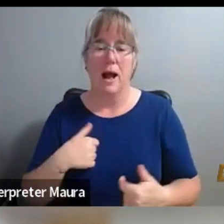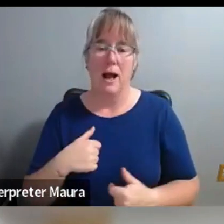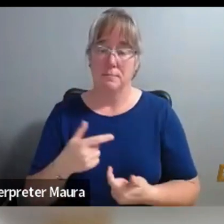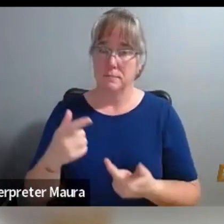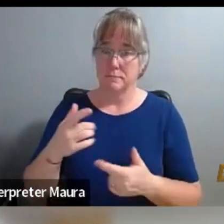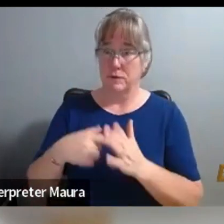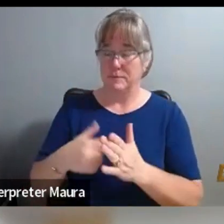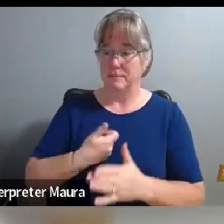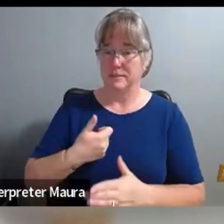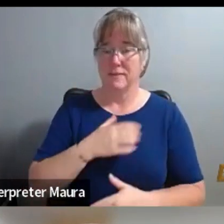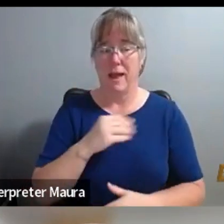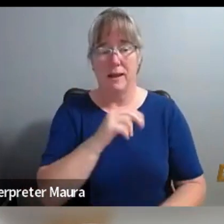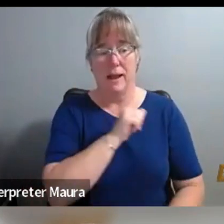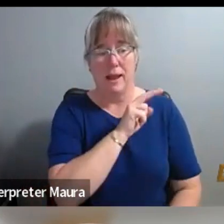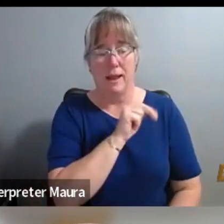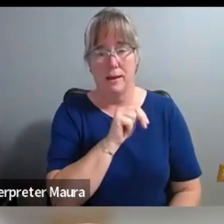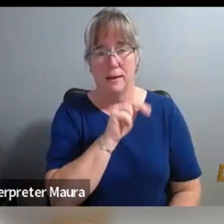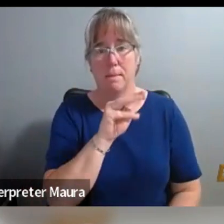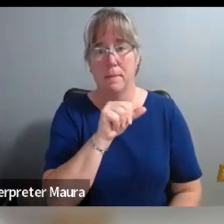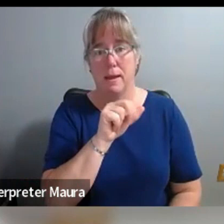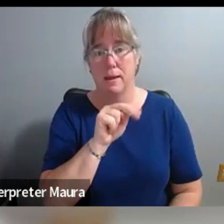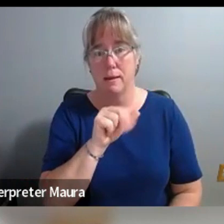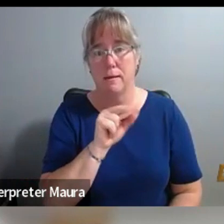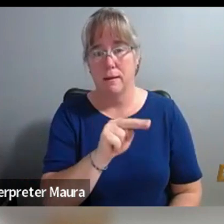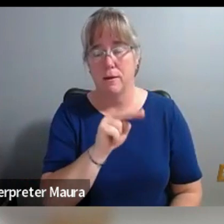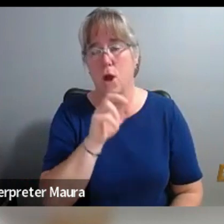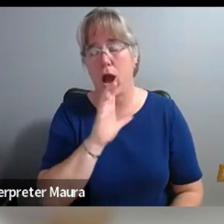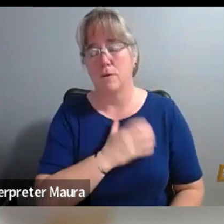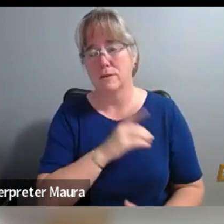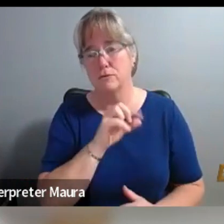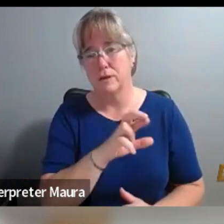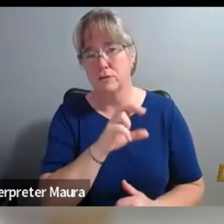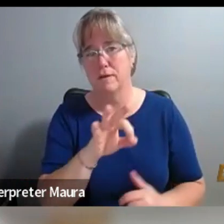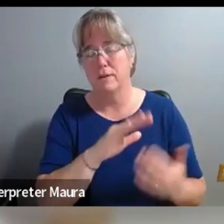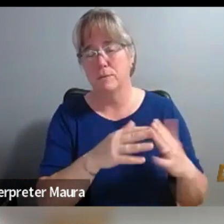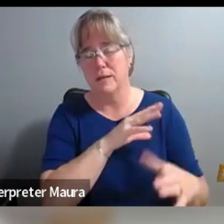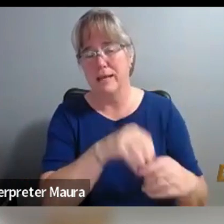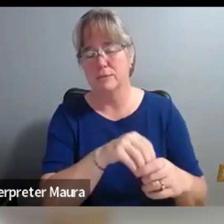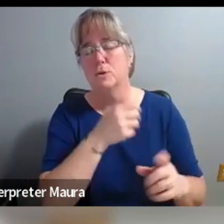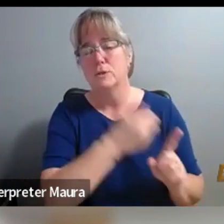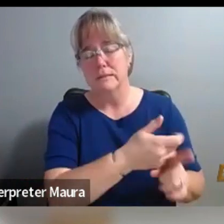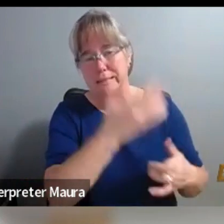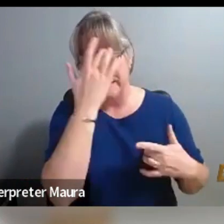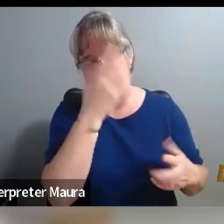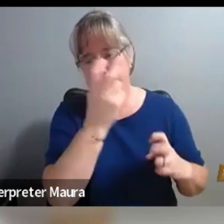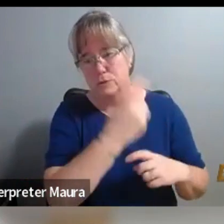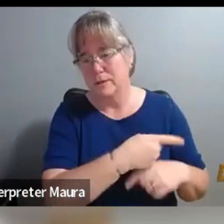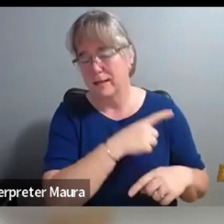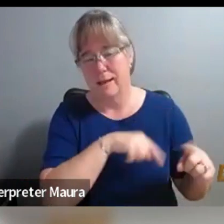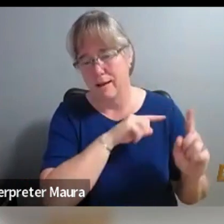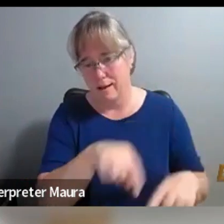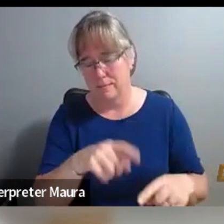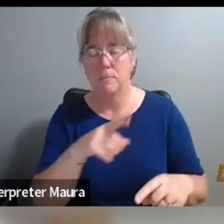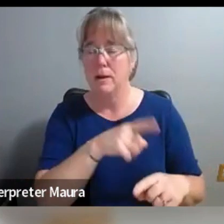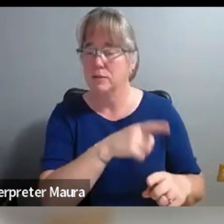well as Anne Manning, our Deputy Director of Learning and Engagement, who unfortunately can't be with us today, but was truly a champion of this project from the very